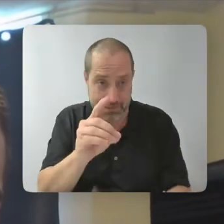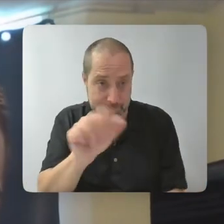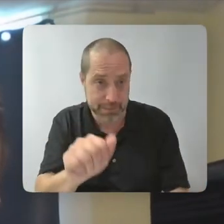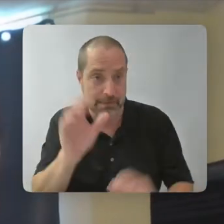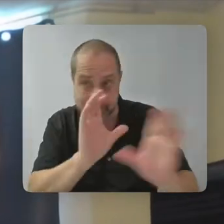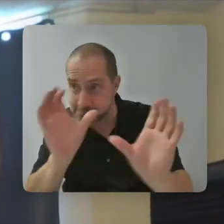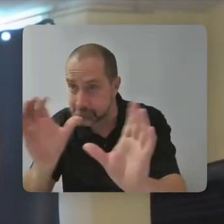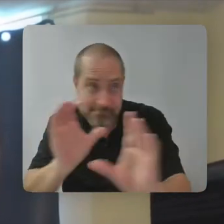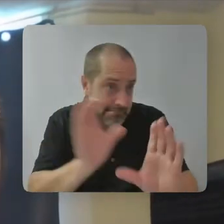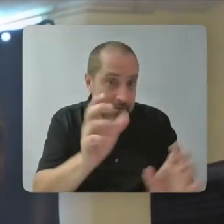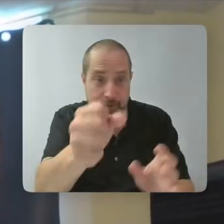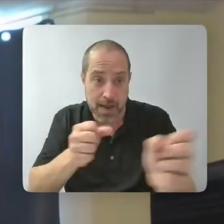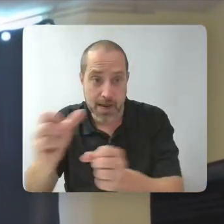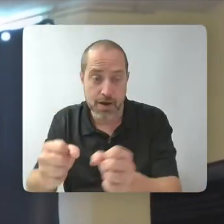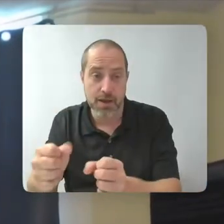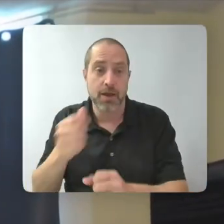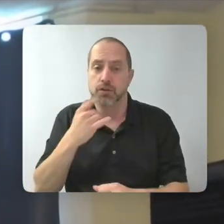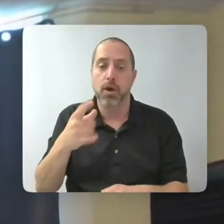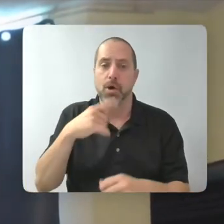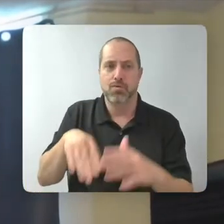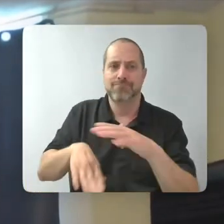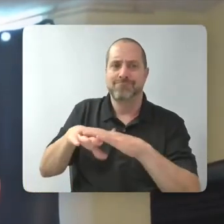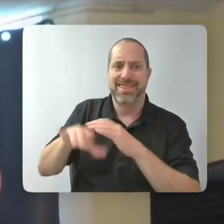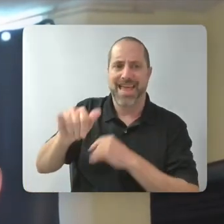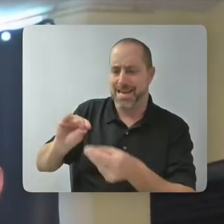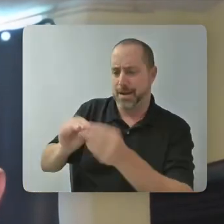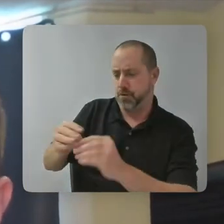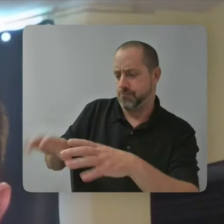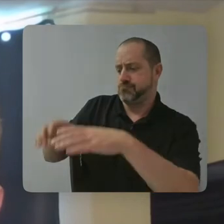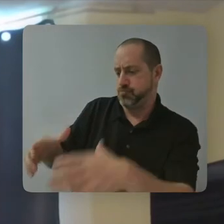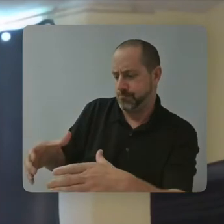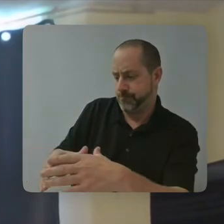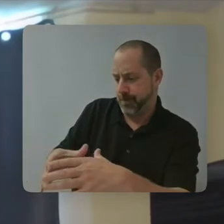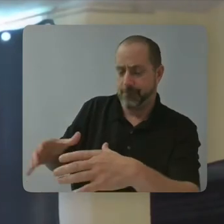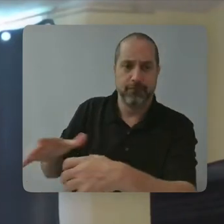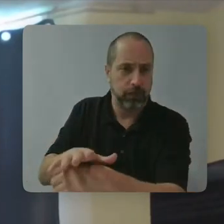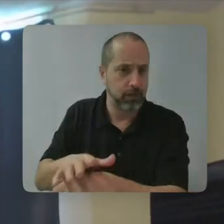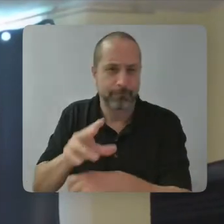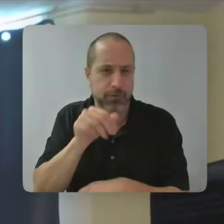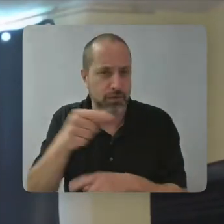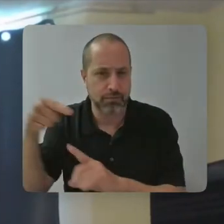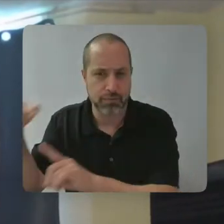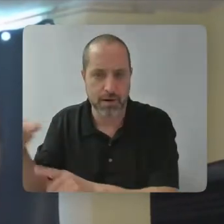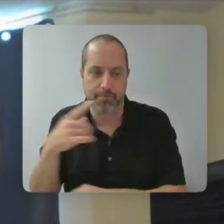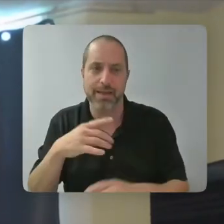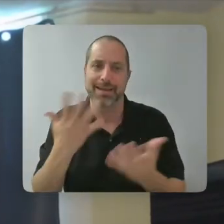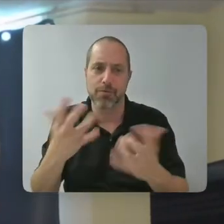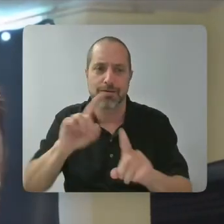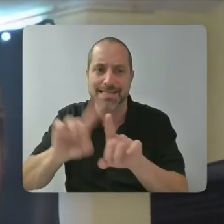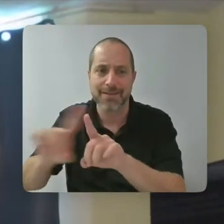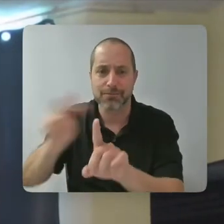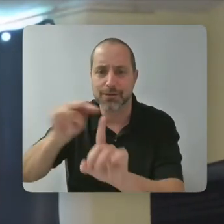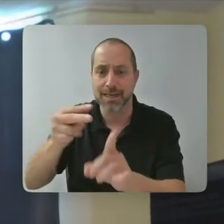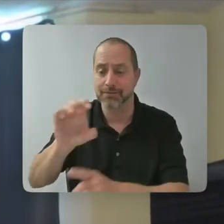hire them on. And it's not just about a quota, right? They want to bring different perspectives, because CBC is a growing company,